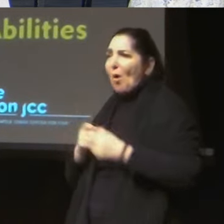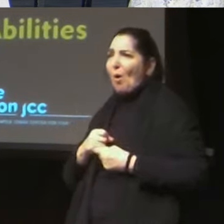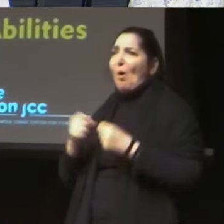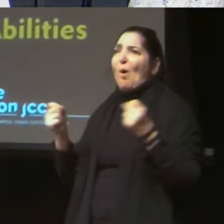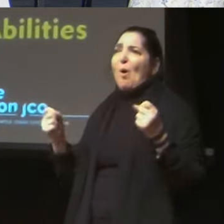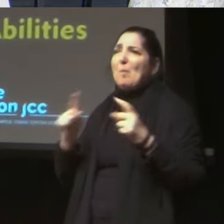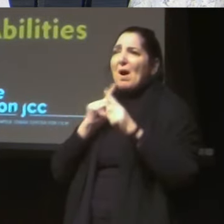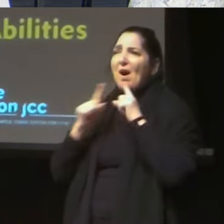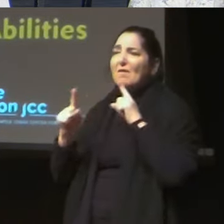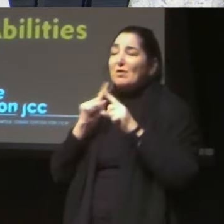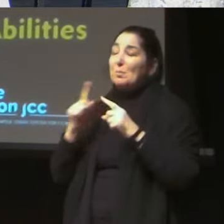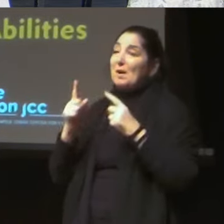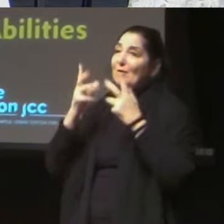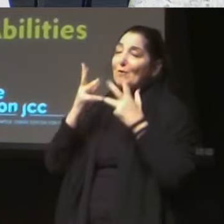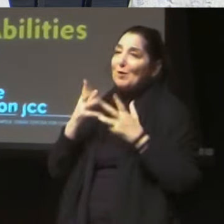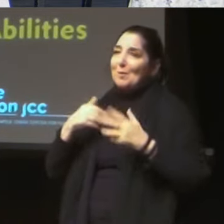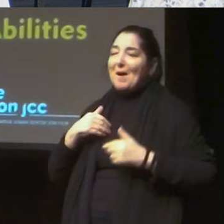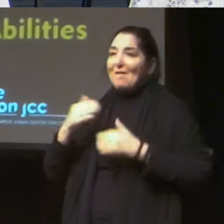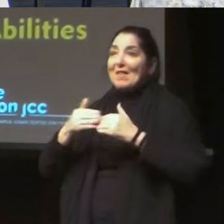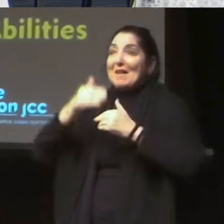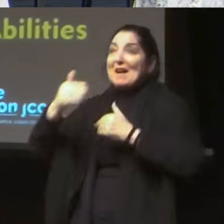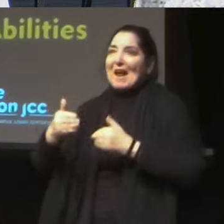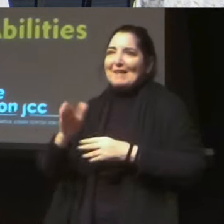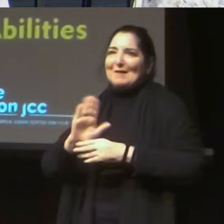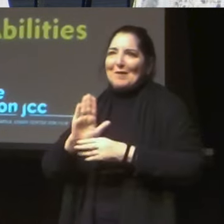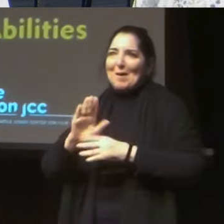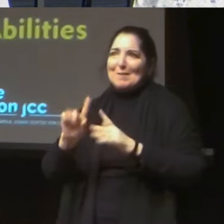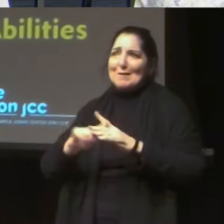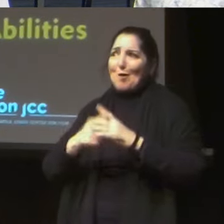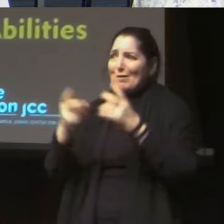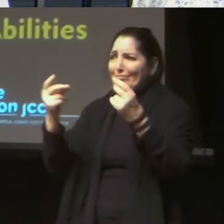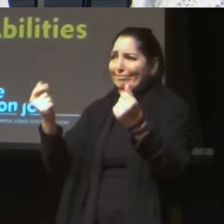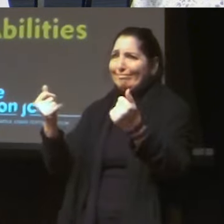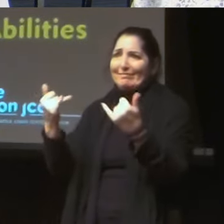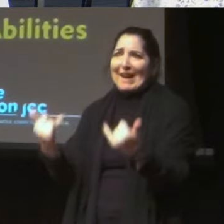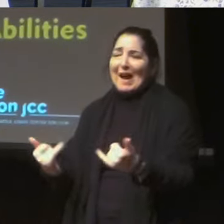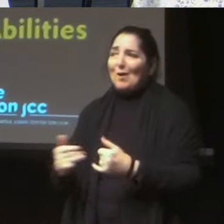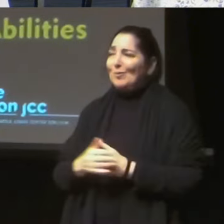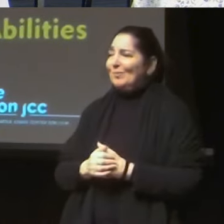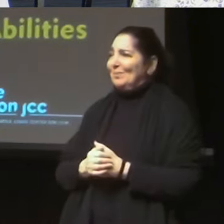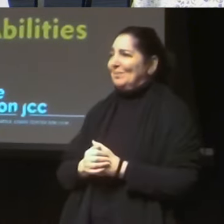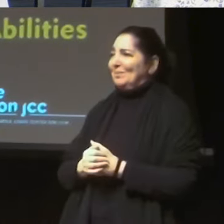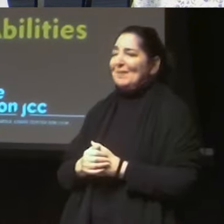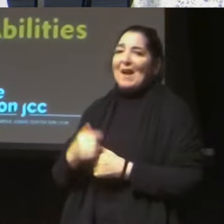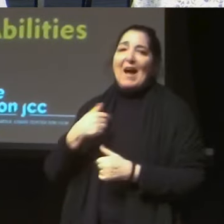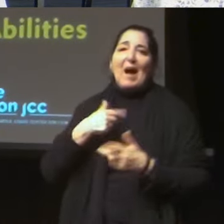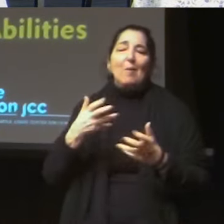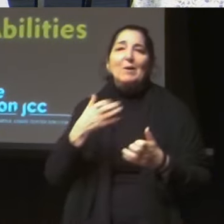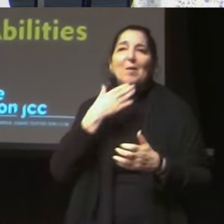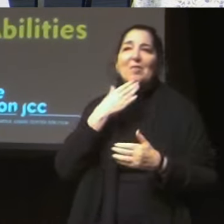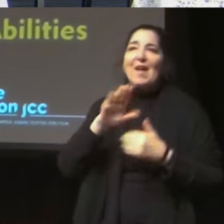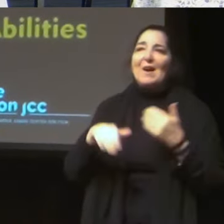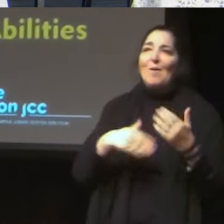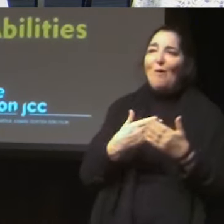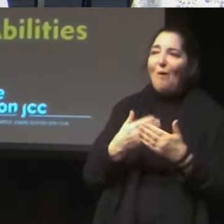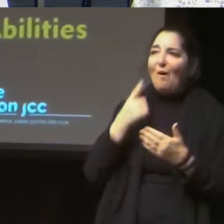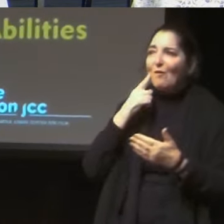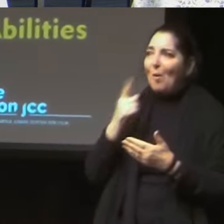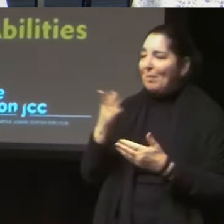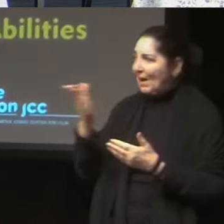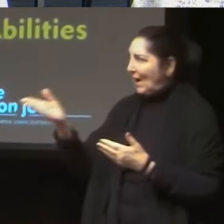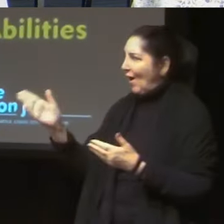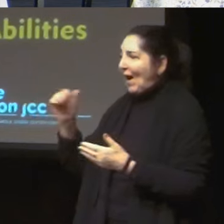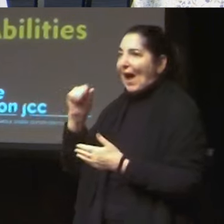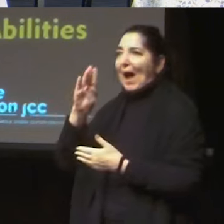for being a part. I want to thank, uh, Abby for leading this conversation and getting it started. Um, folks coming up right now, Daisy would just